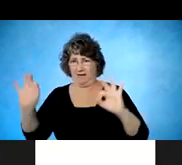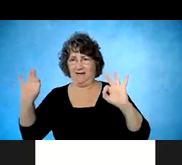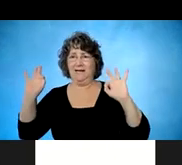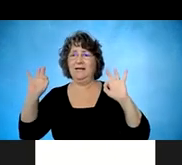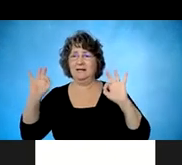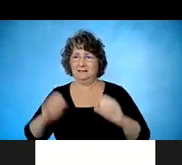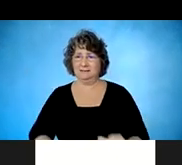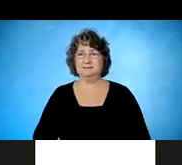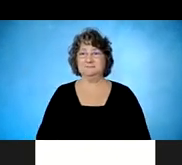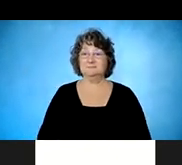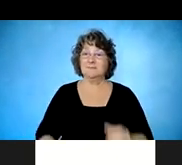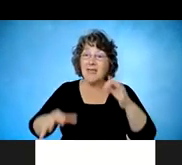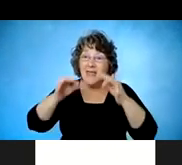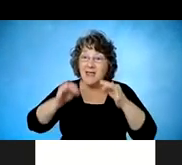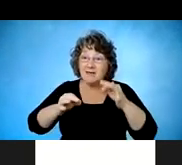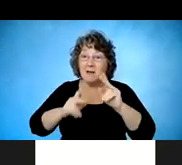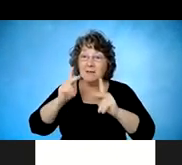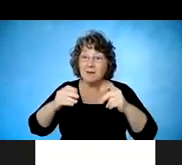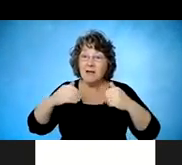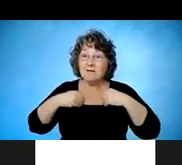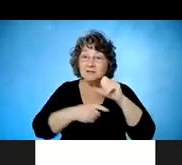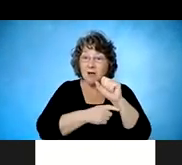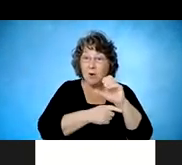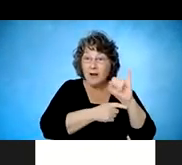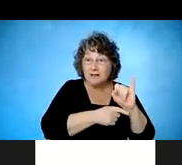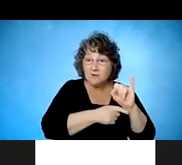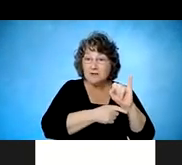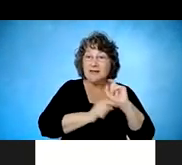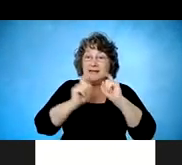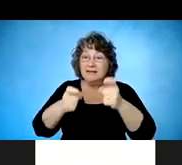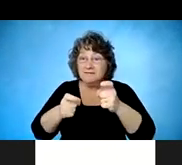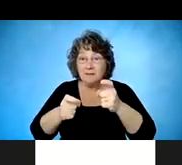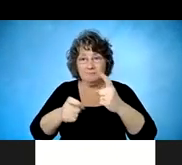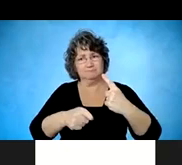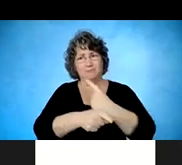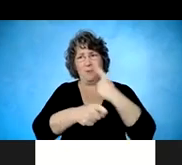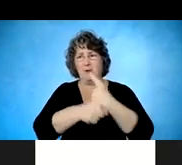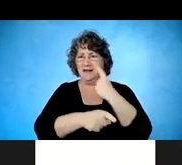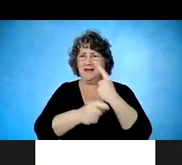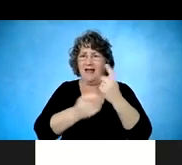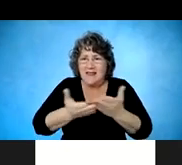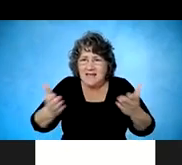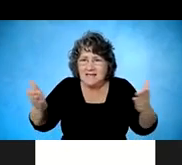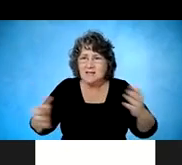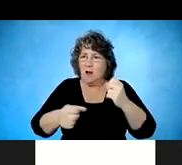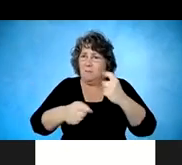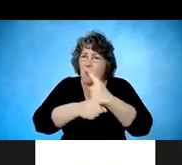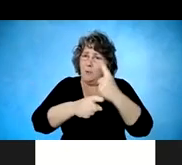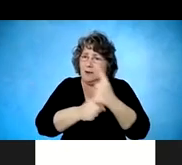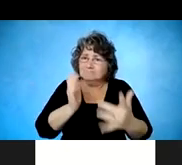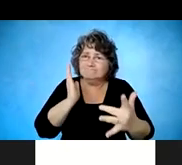and proper devices, just how independent they can be, I want to show you a video to just some gentlemen,